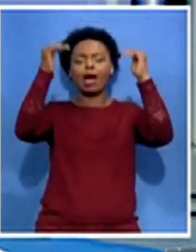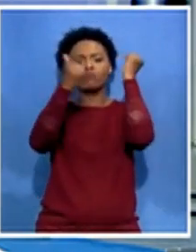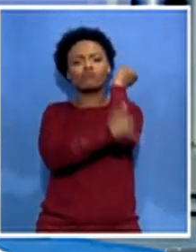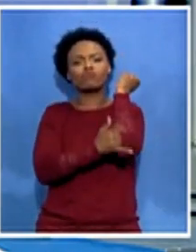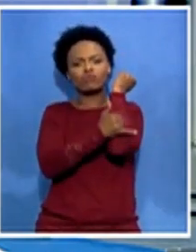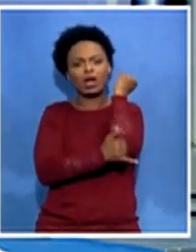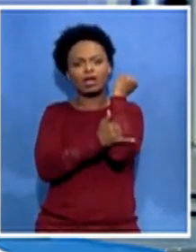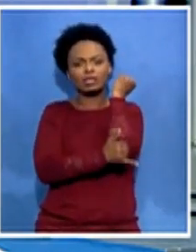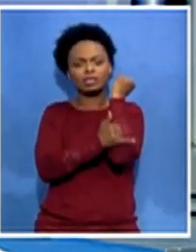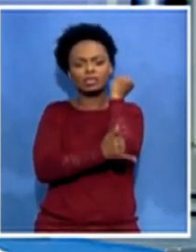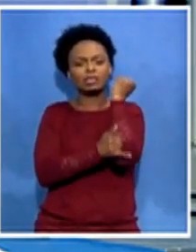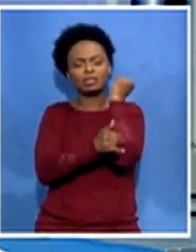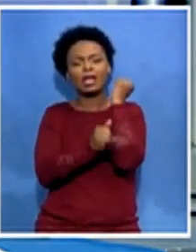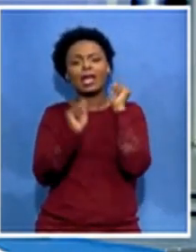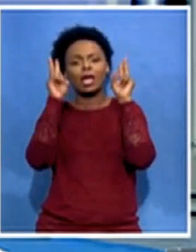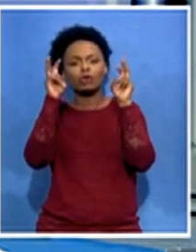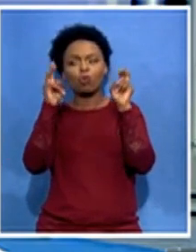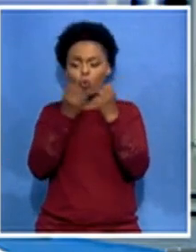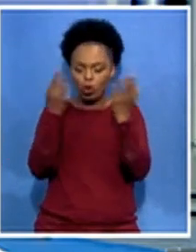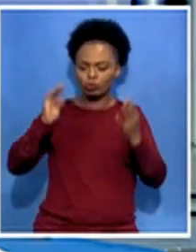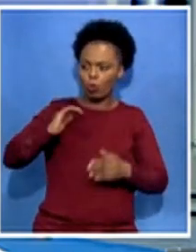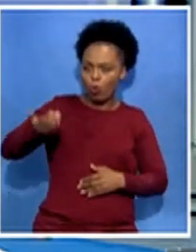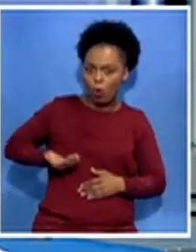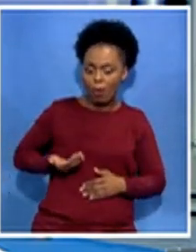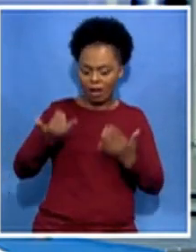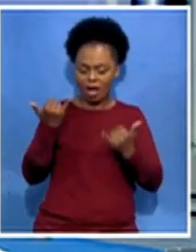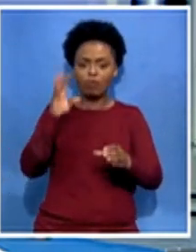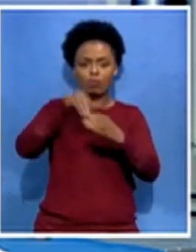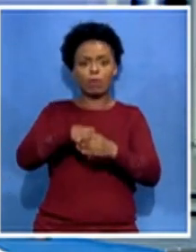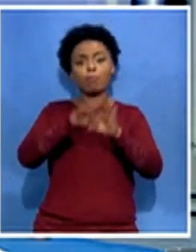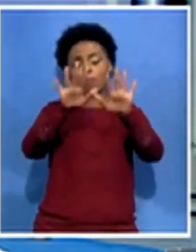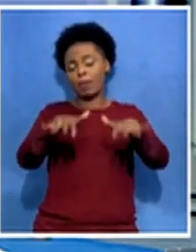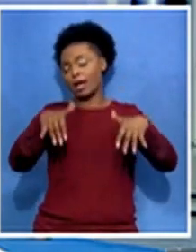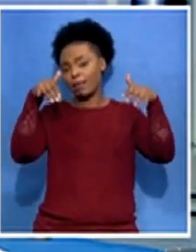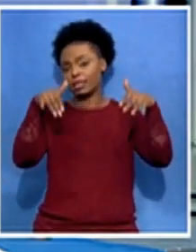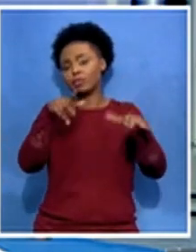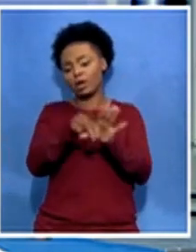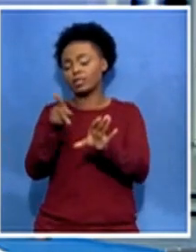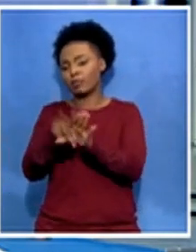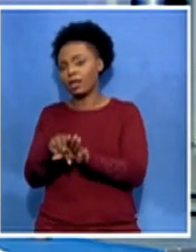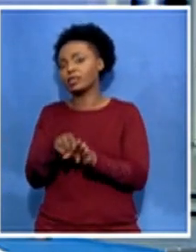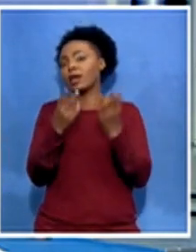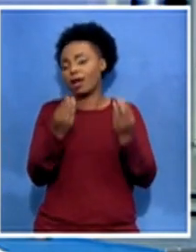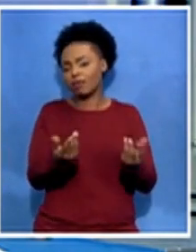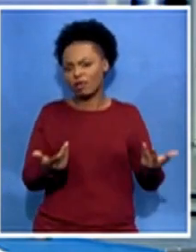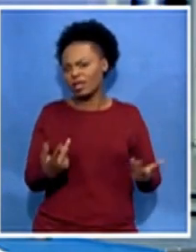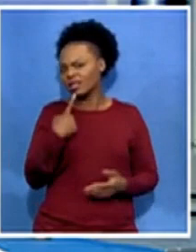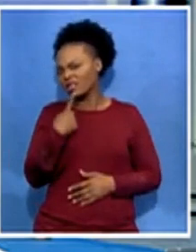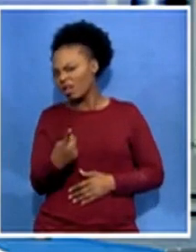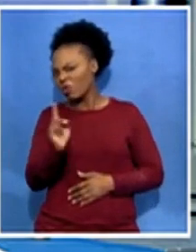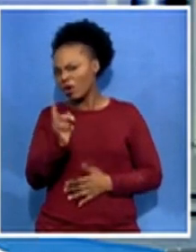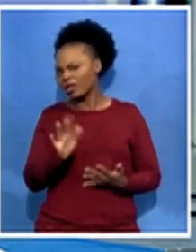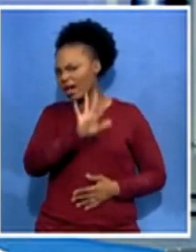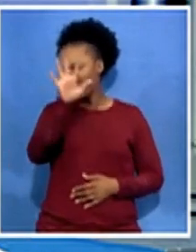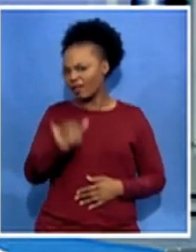women uh in parliament uh what would you say sophie or africa what lessons can africa and the rest of the